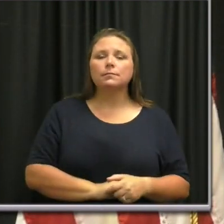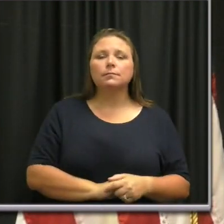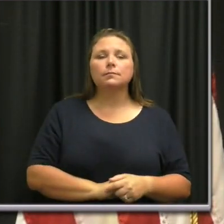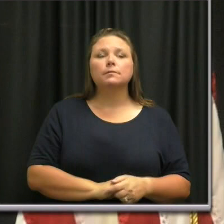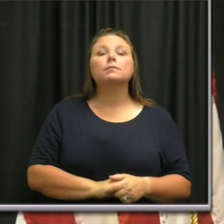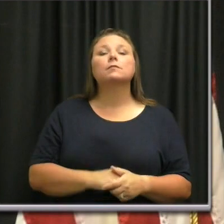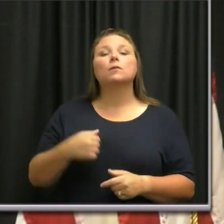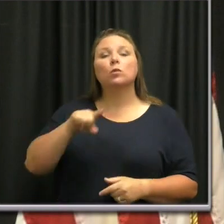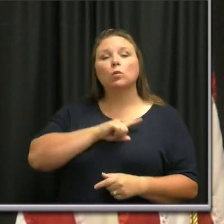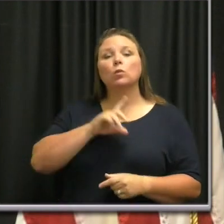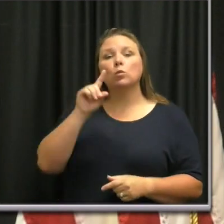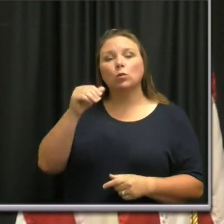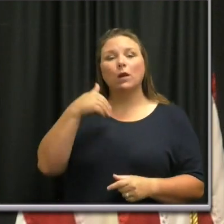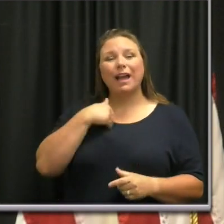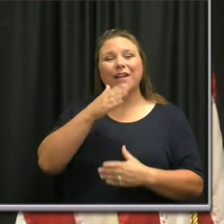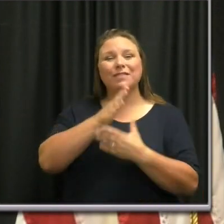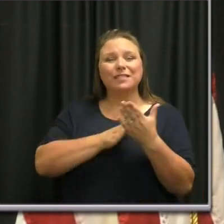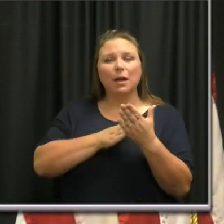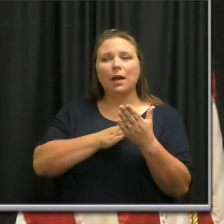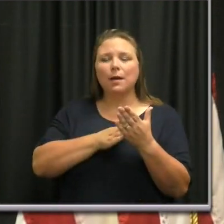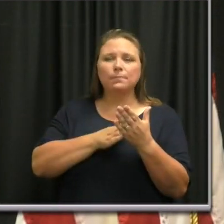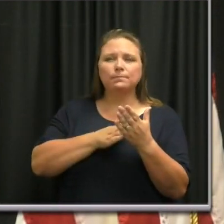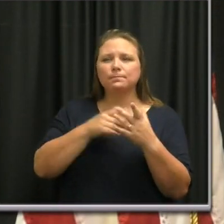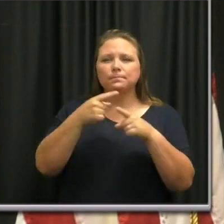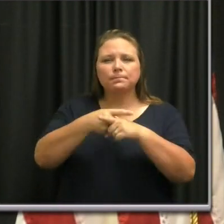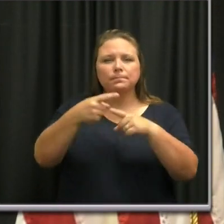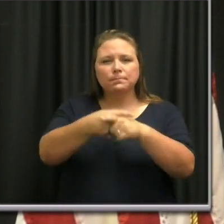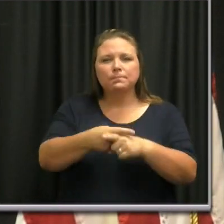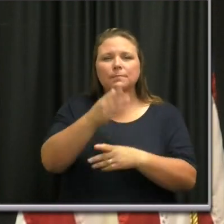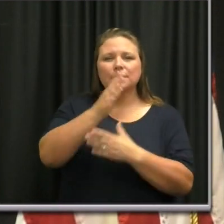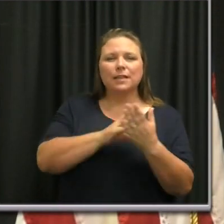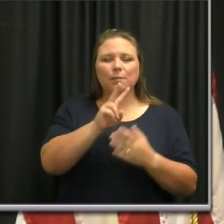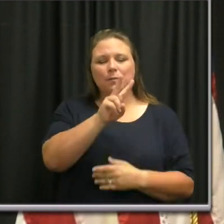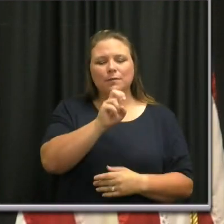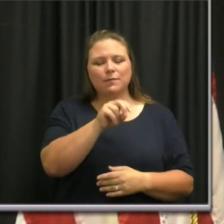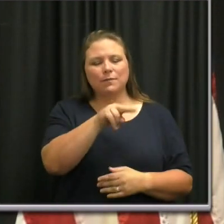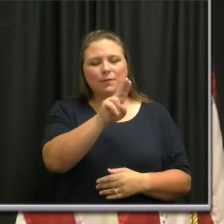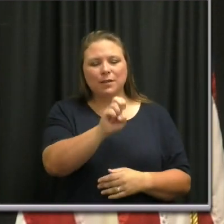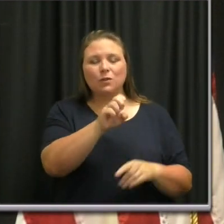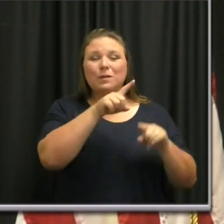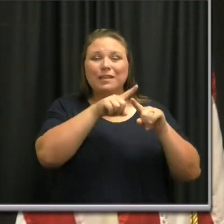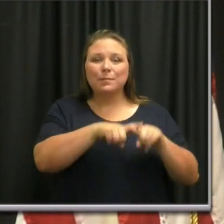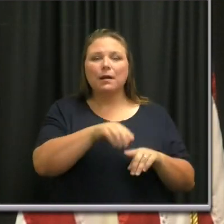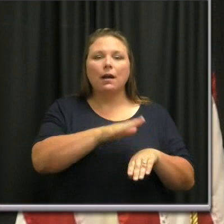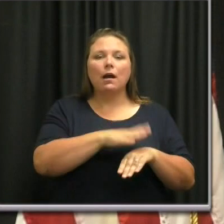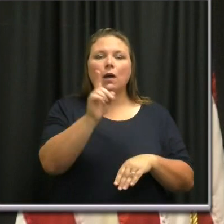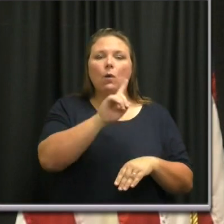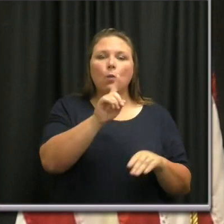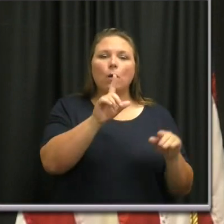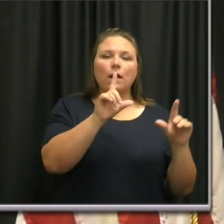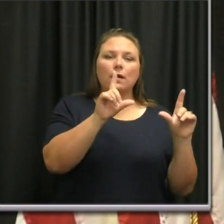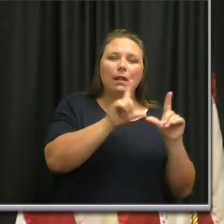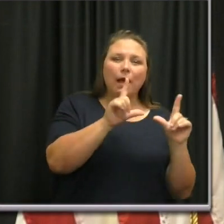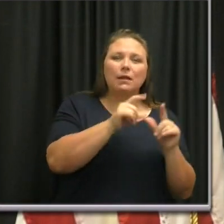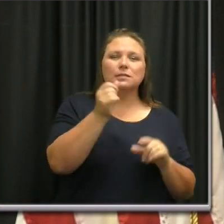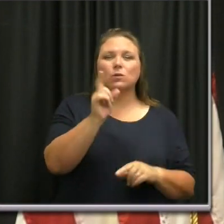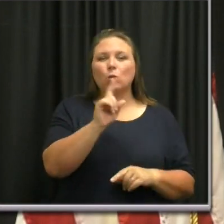have jurisdictional issues. Some of these, uh, venues depended on who issues their permits or licenses.